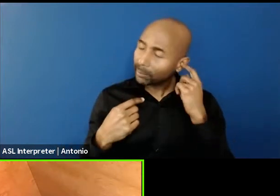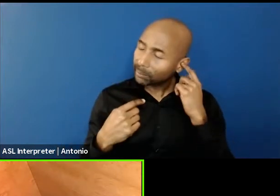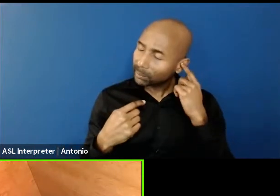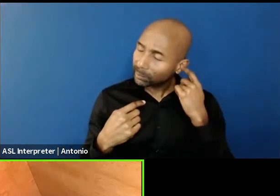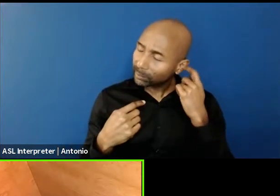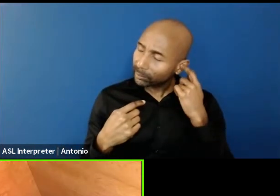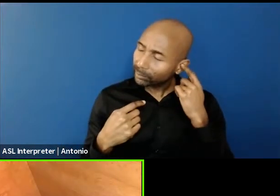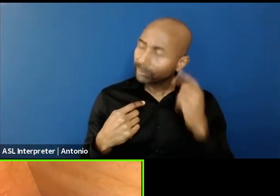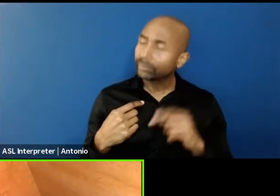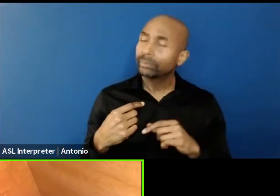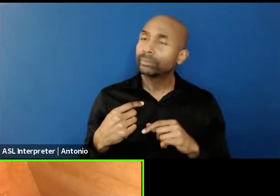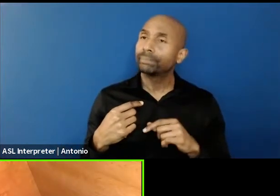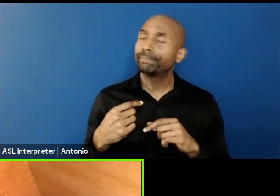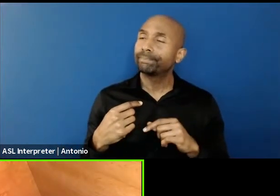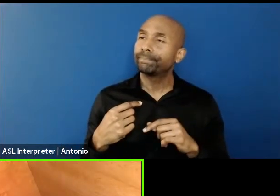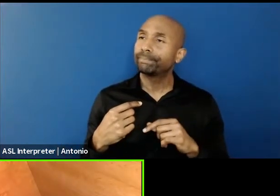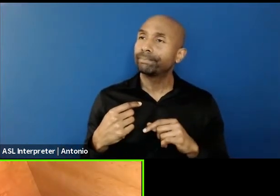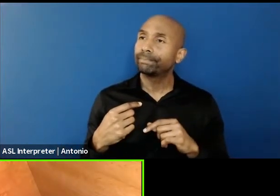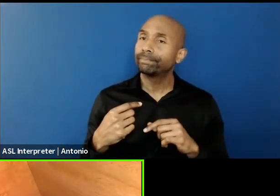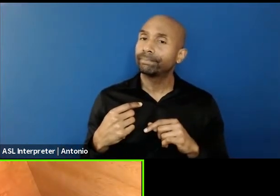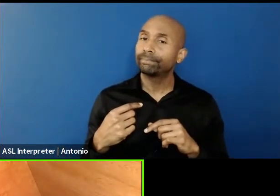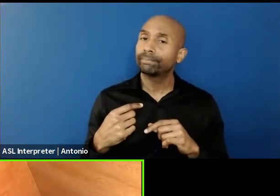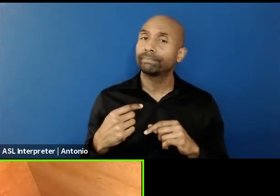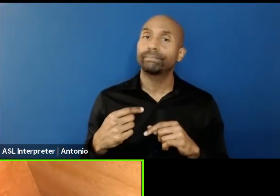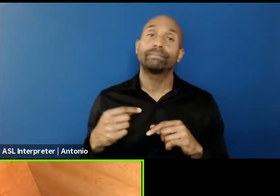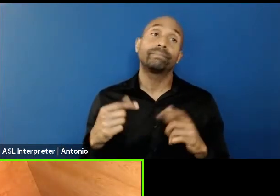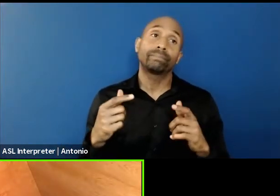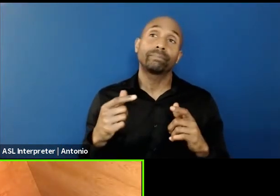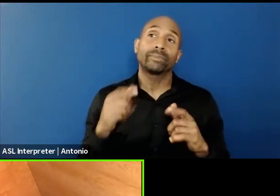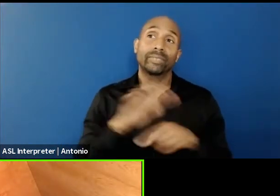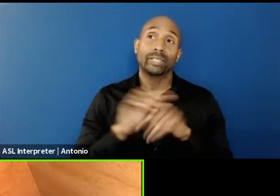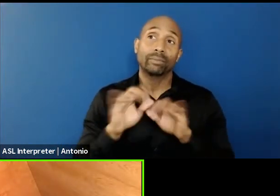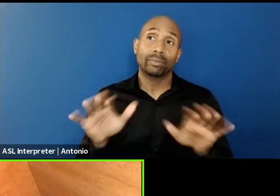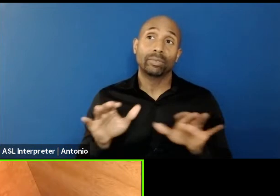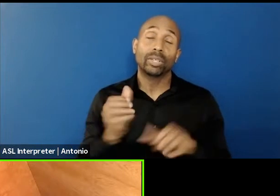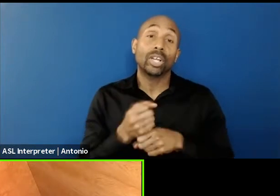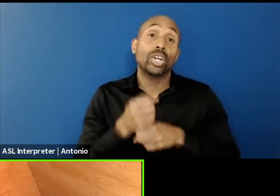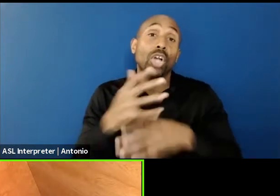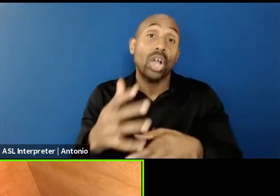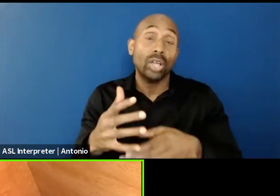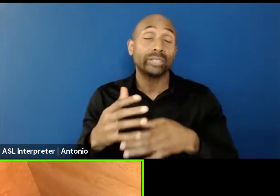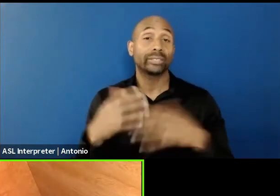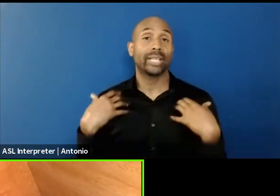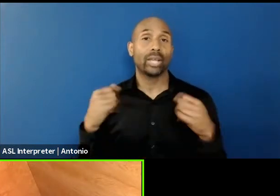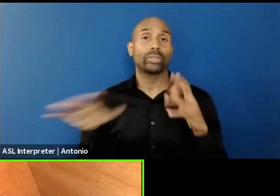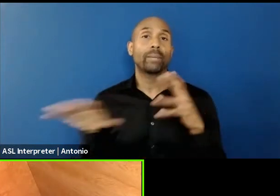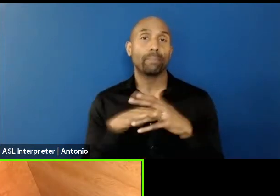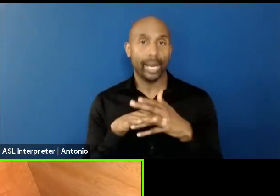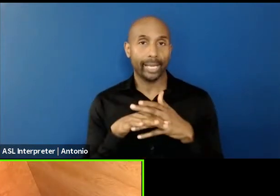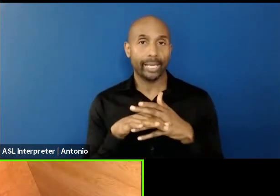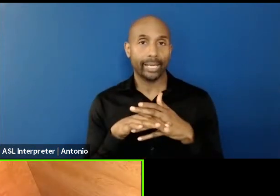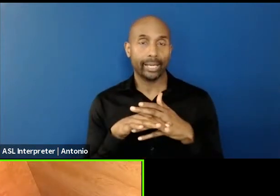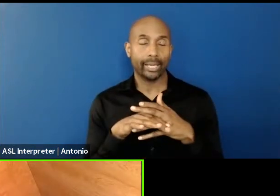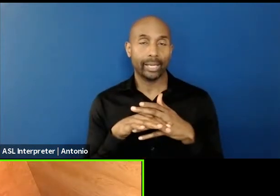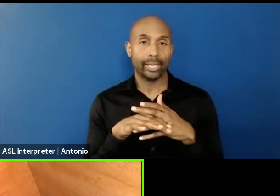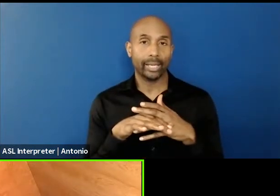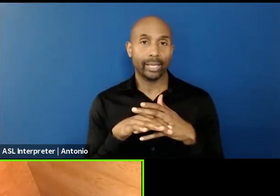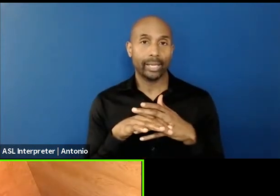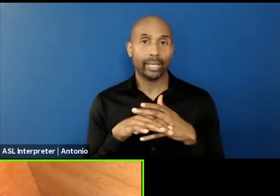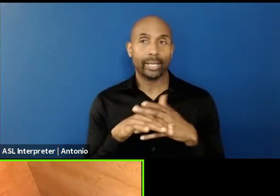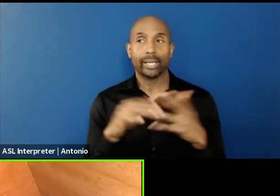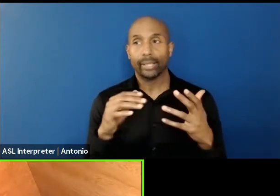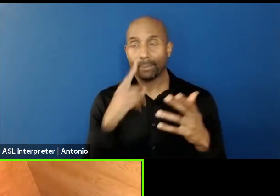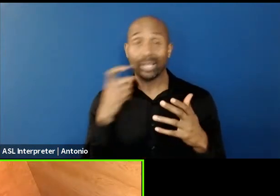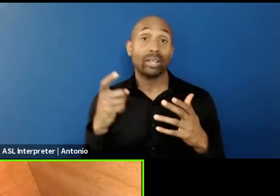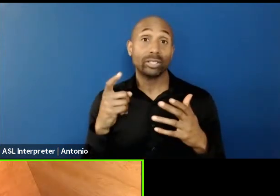a healthy break in this fast train that the, how the world has